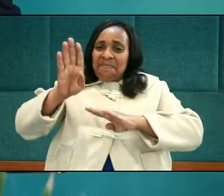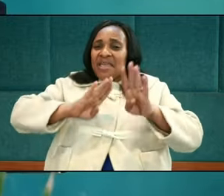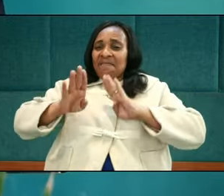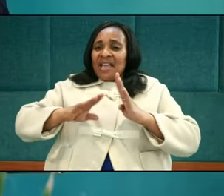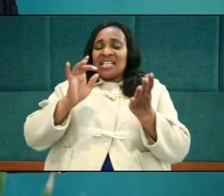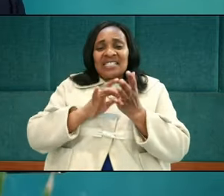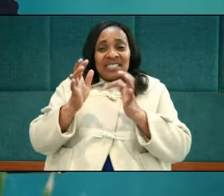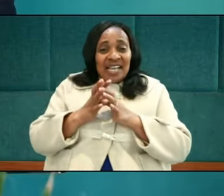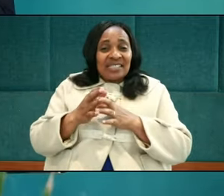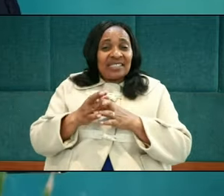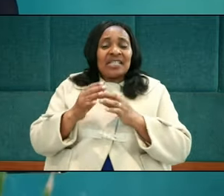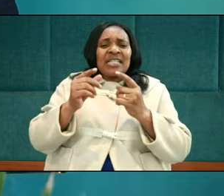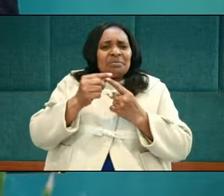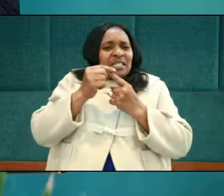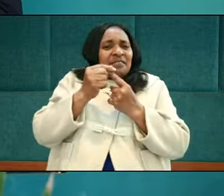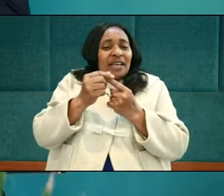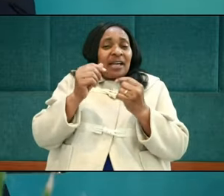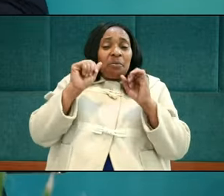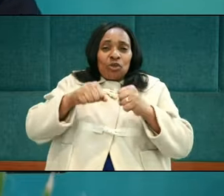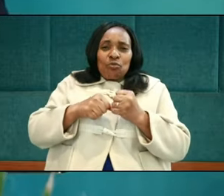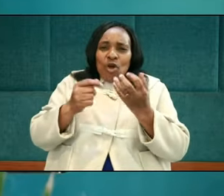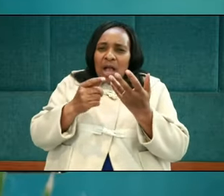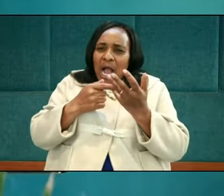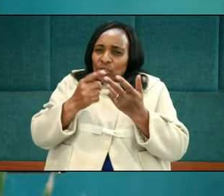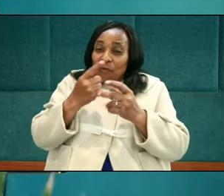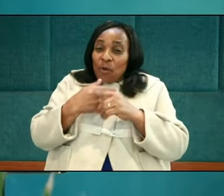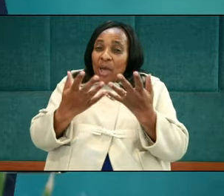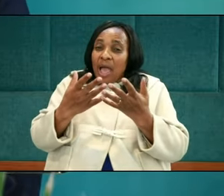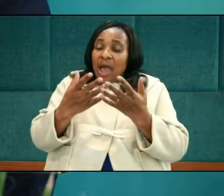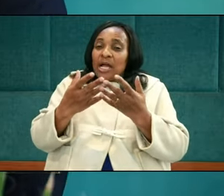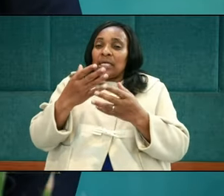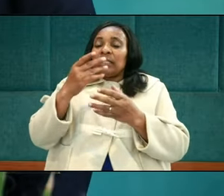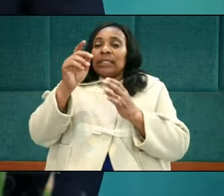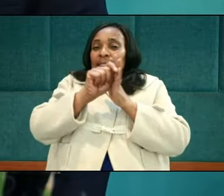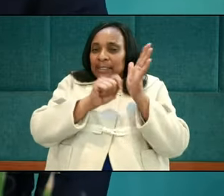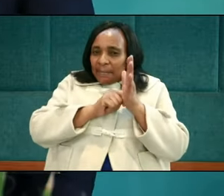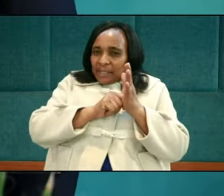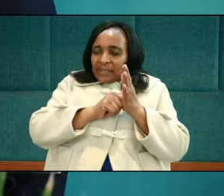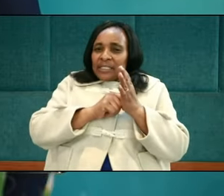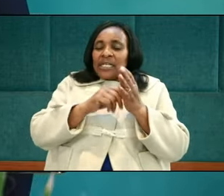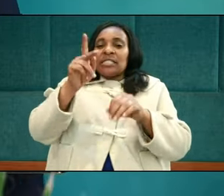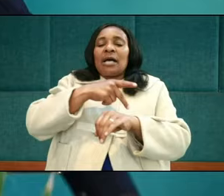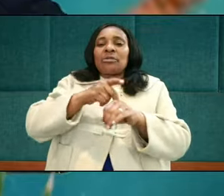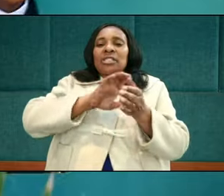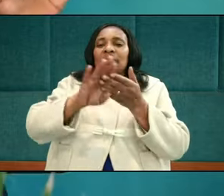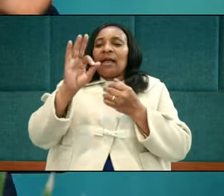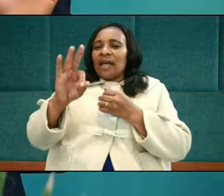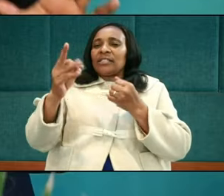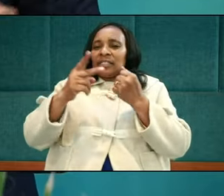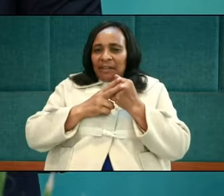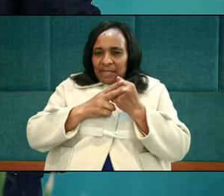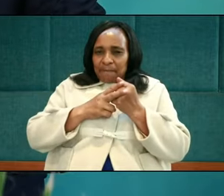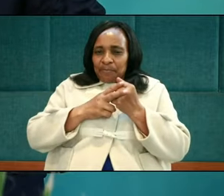Jesus is specifically quoting from the Old Testament. And he's quoting Psalm 37. Now, when you